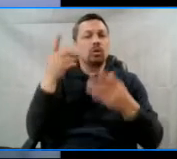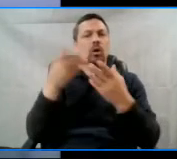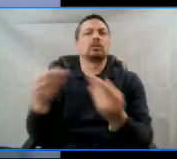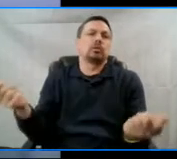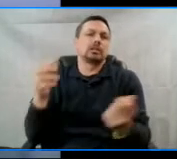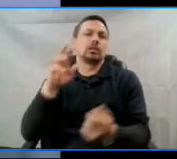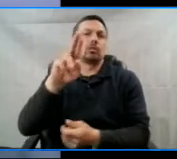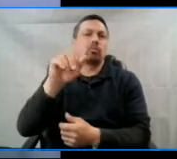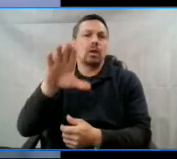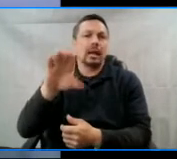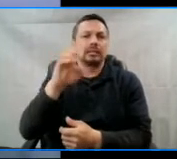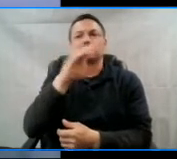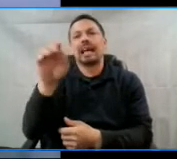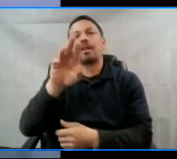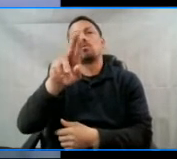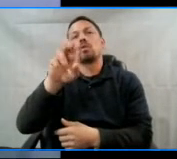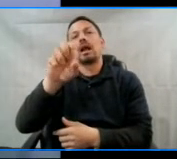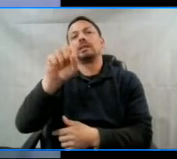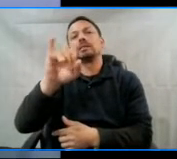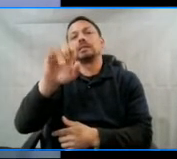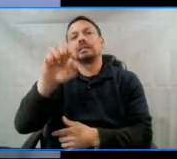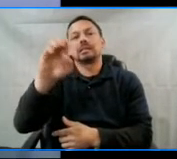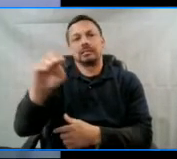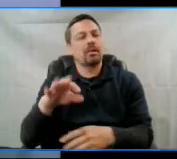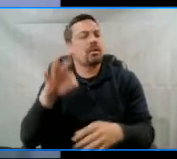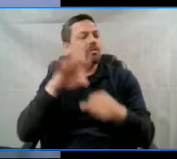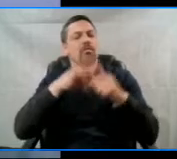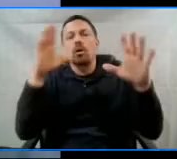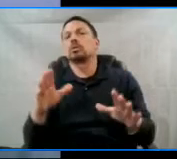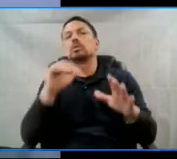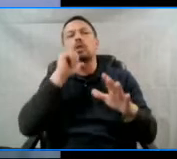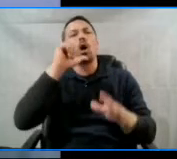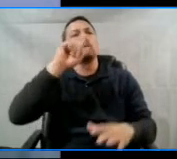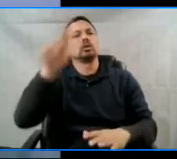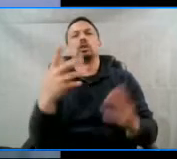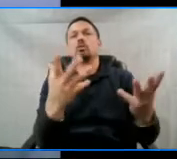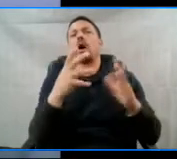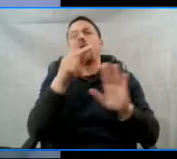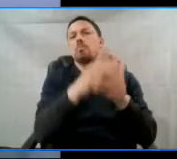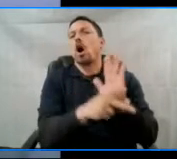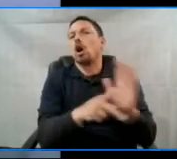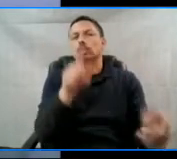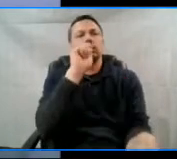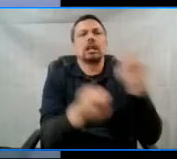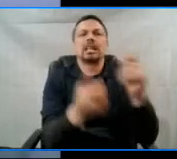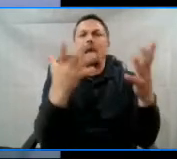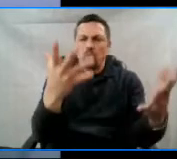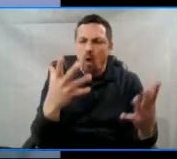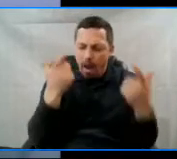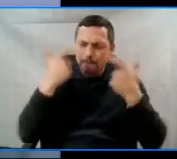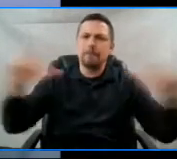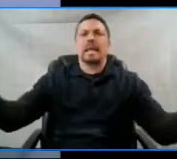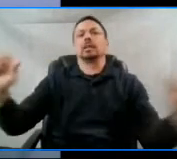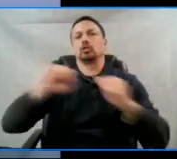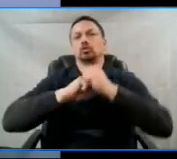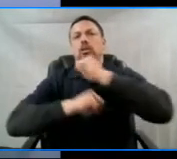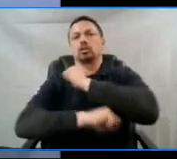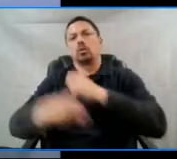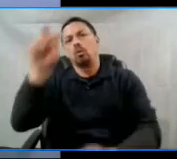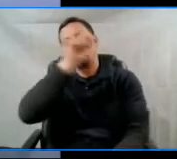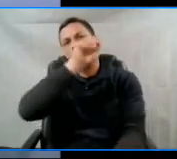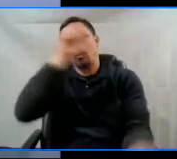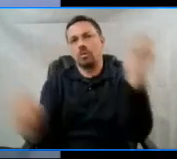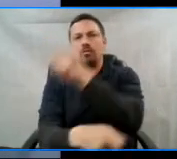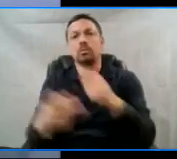racism shift. Voters don't just want policy change as usual. They want bold structural reforms, and they see ballot